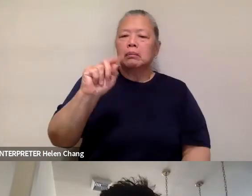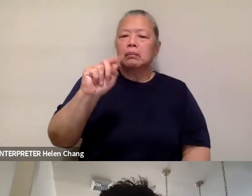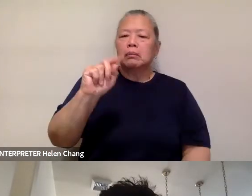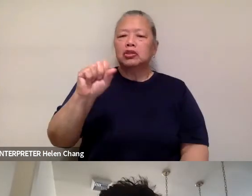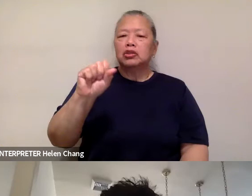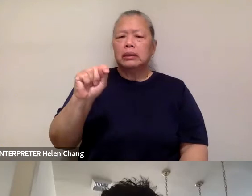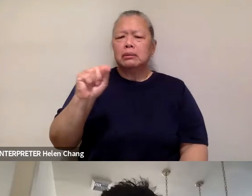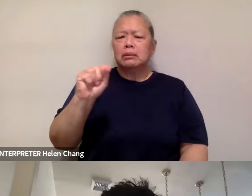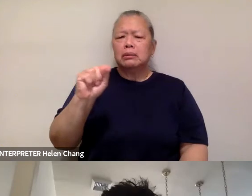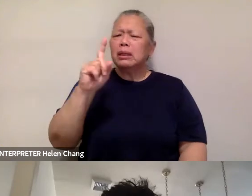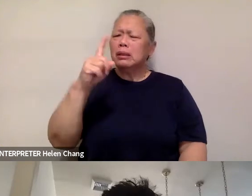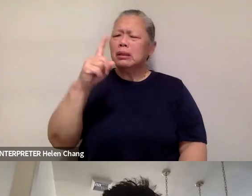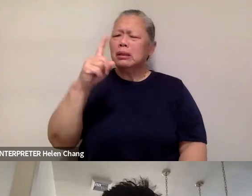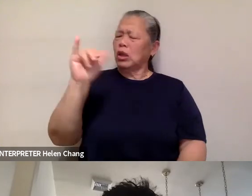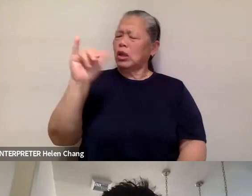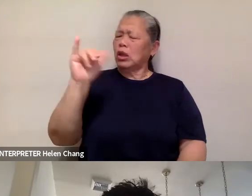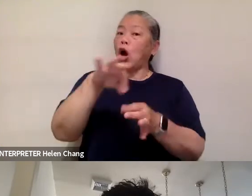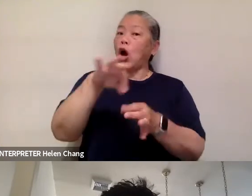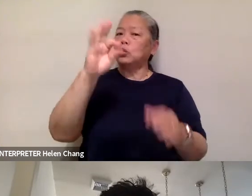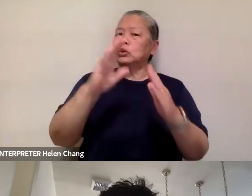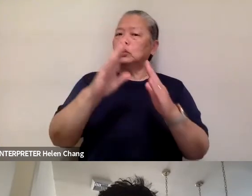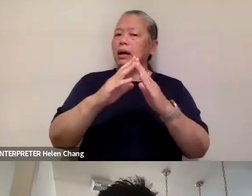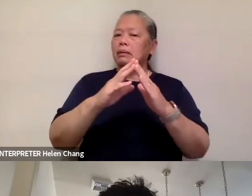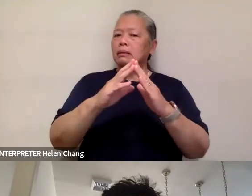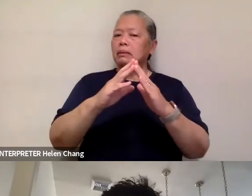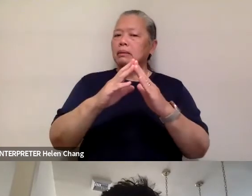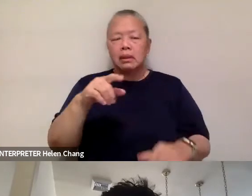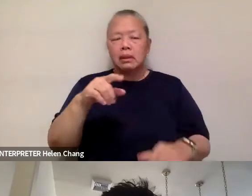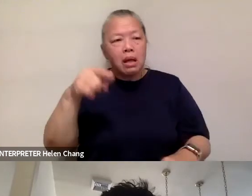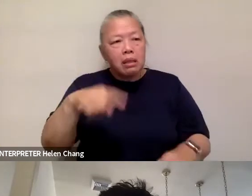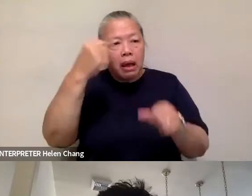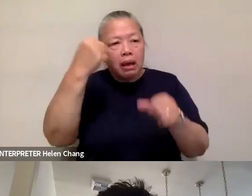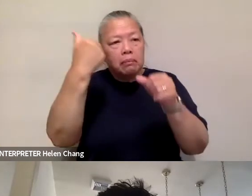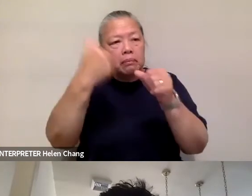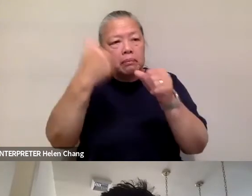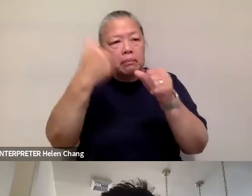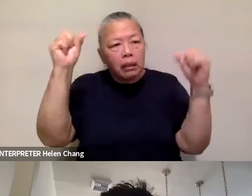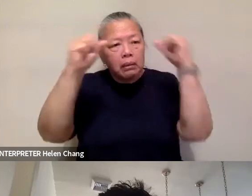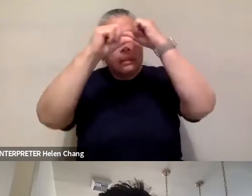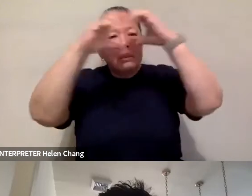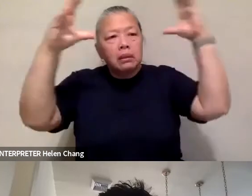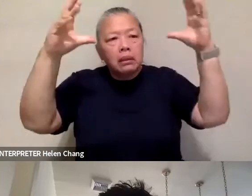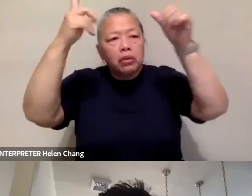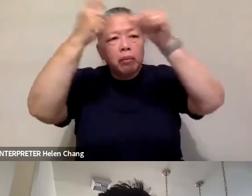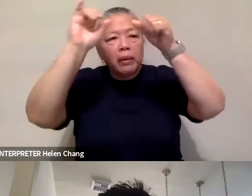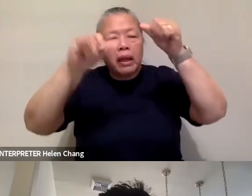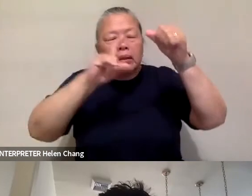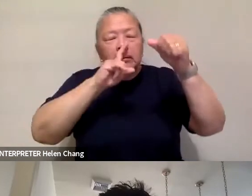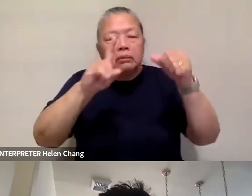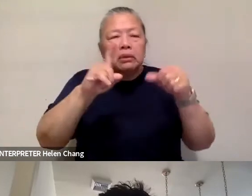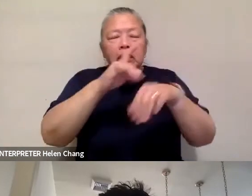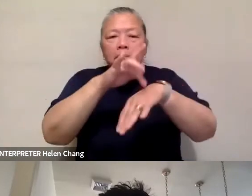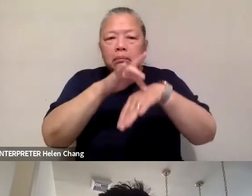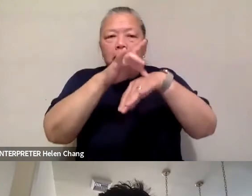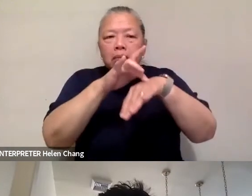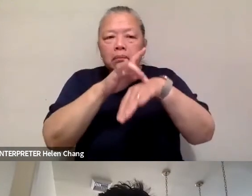those images have haunted me all these months. And I realized that I had taken Chinatown for